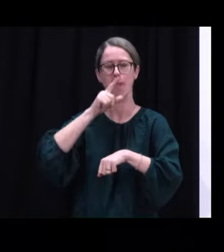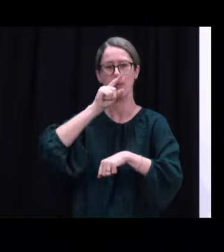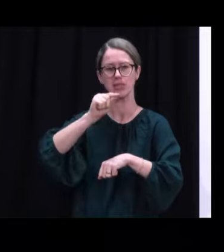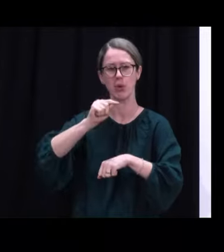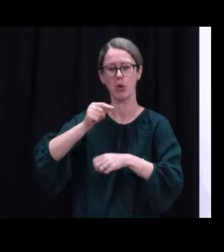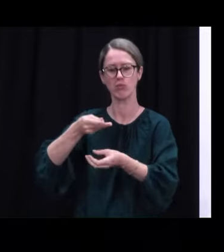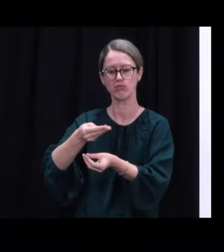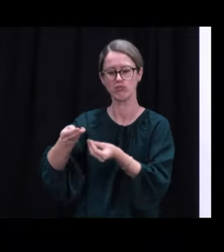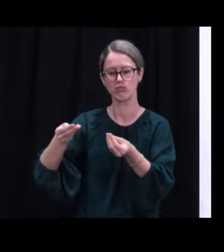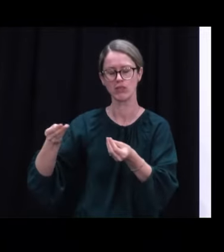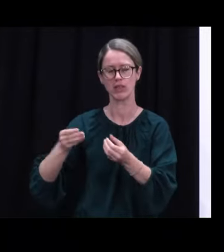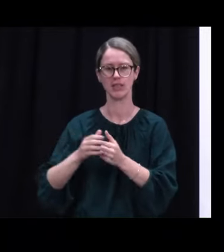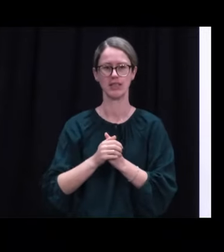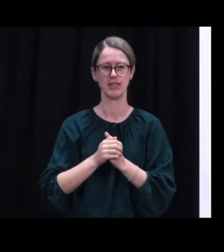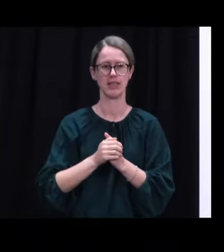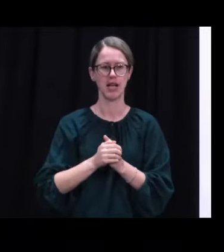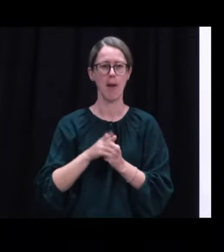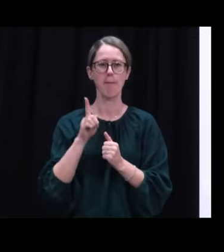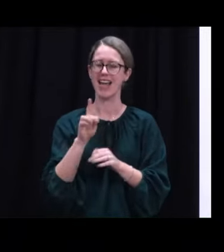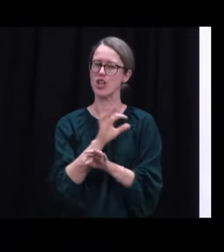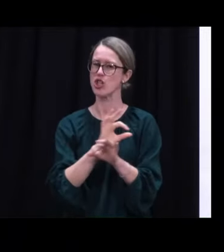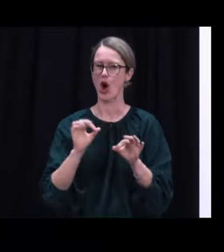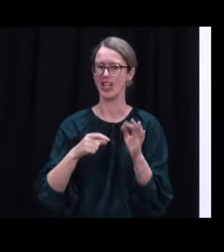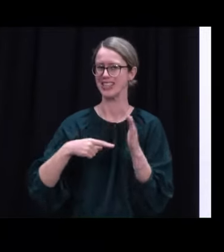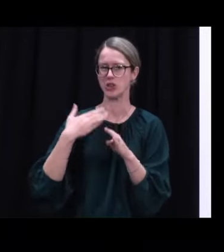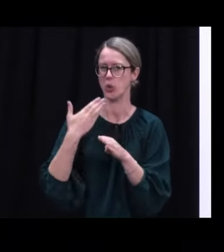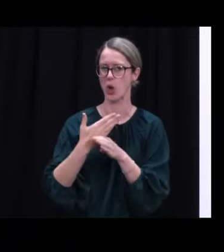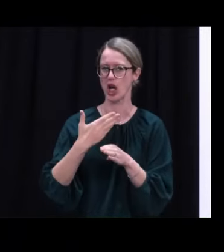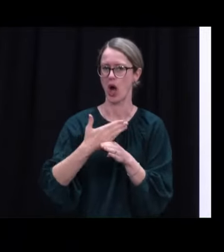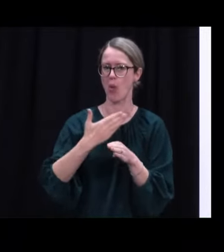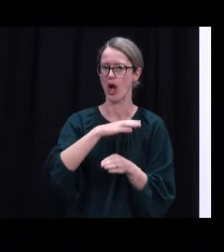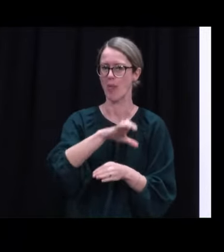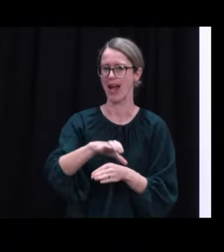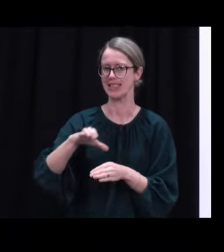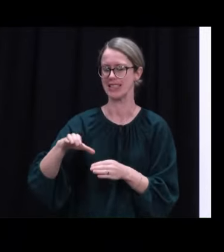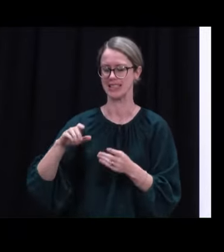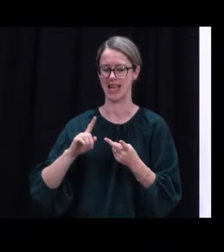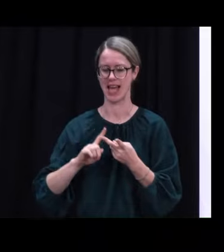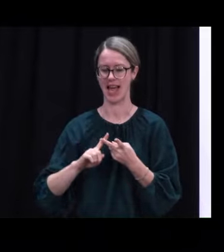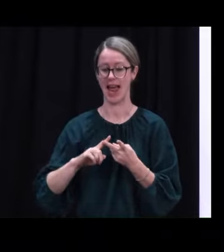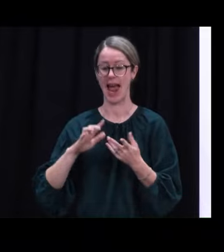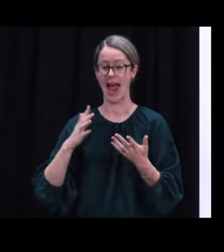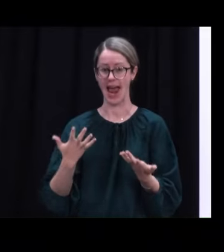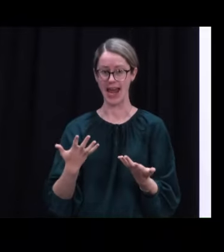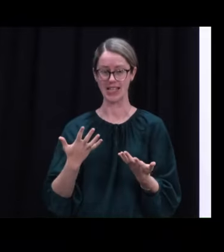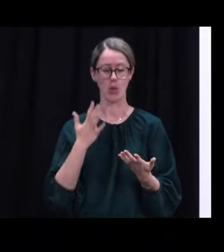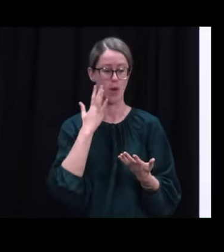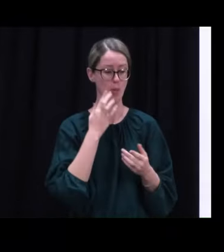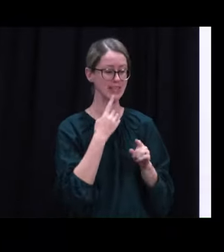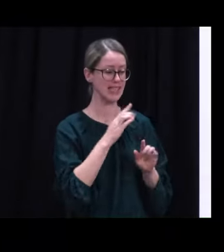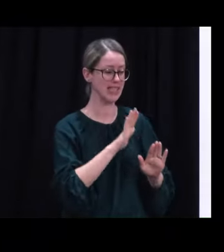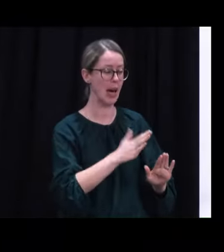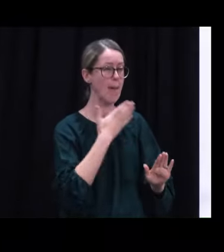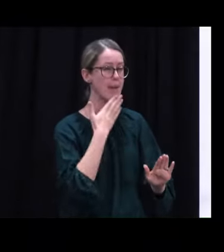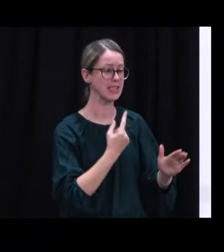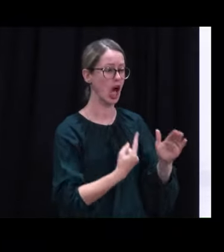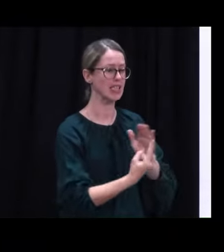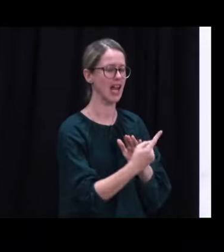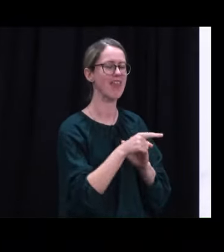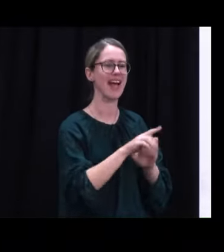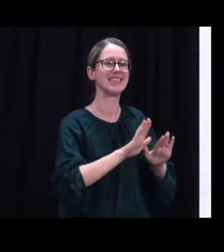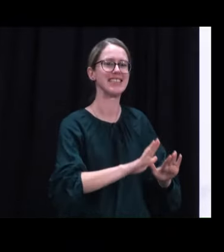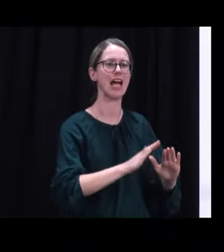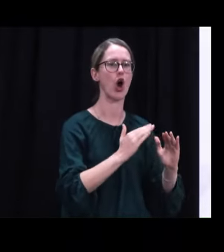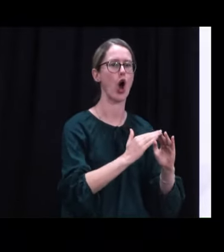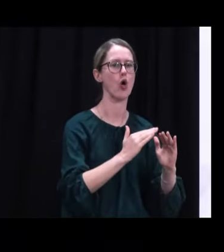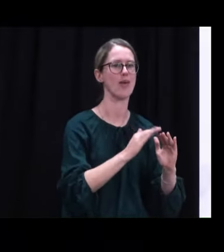were in essential worker workplaces, and none of these exposure events occurred after those people were asked to isolate, so